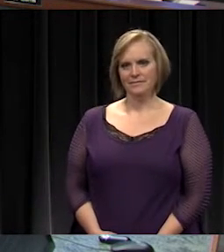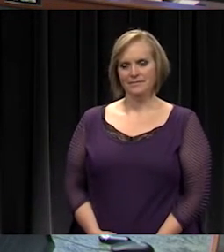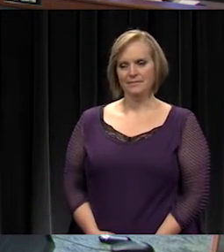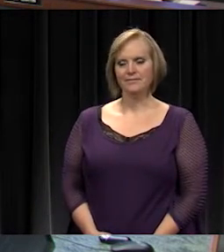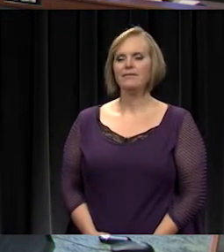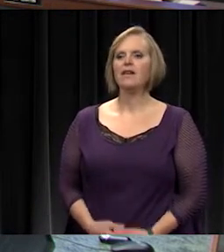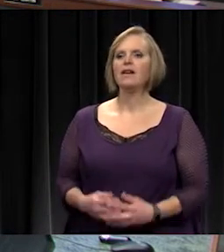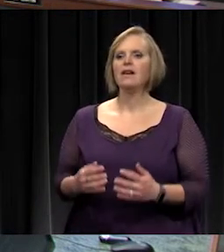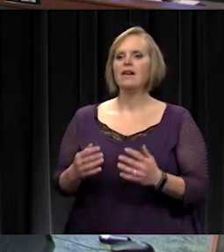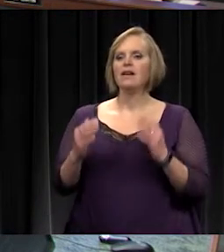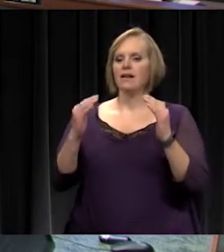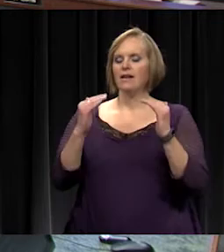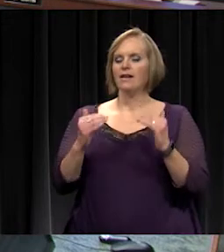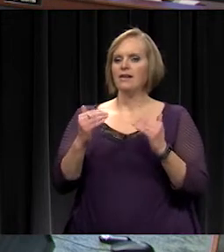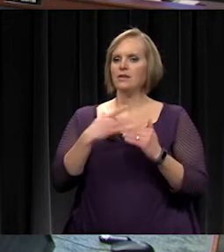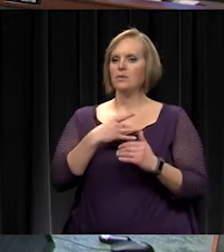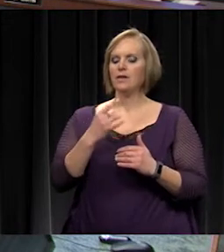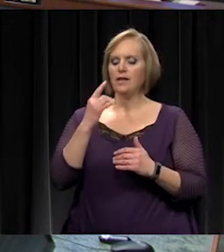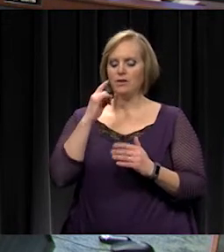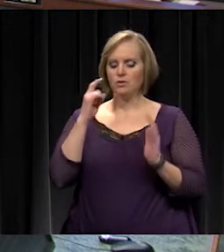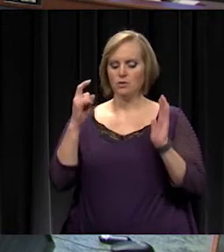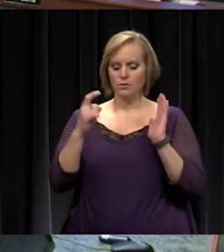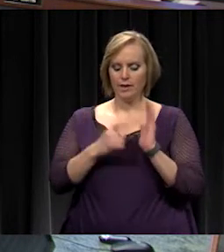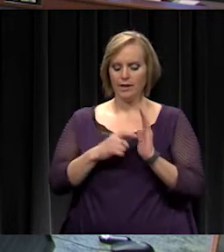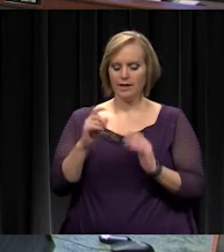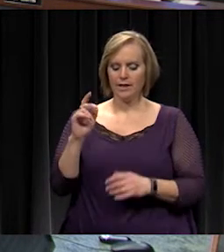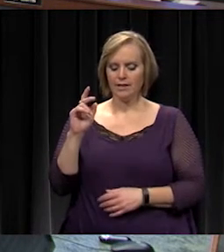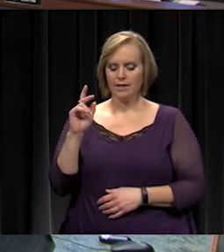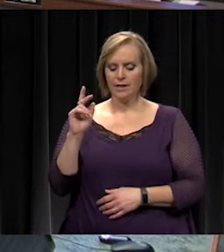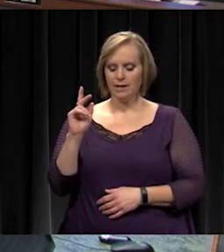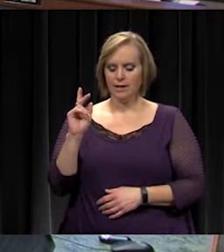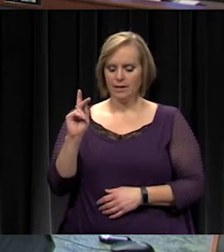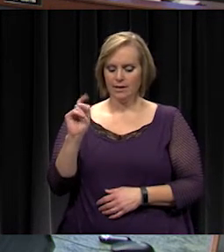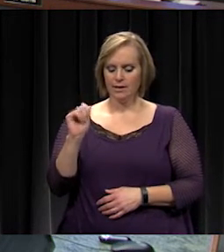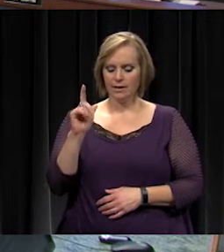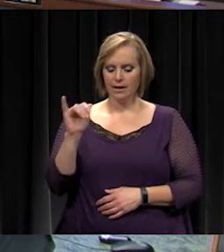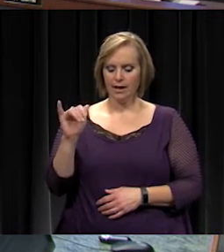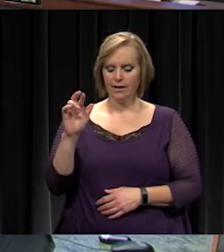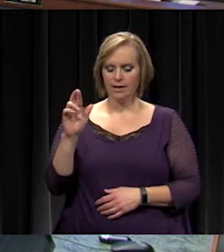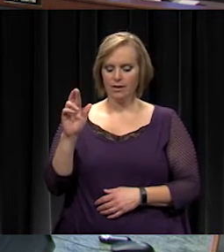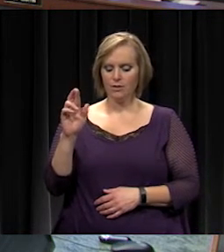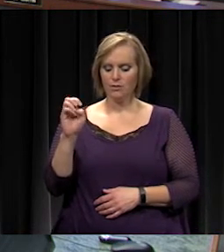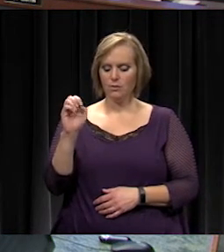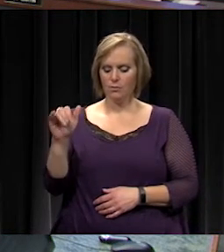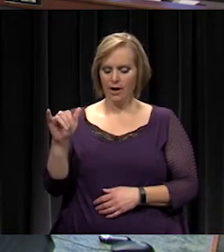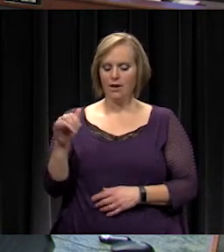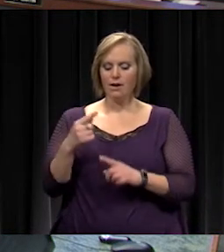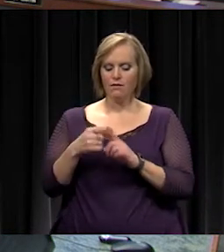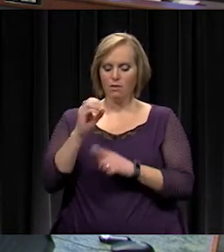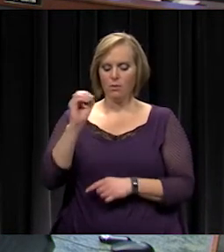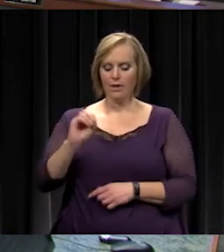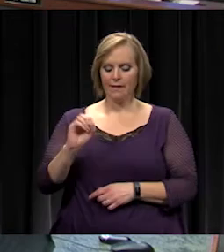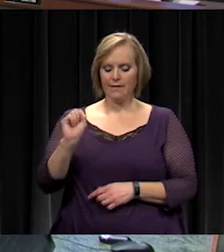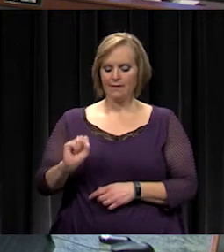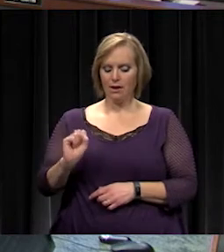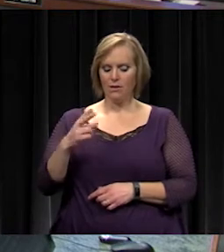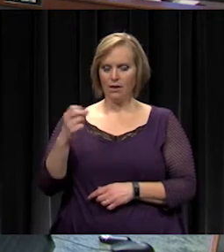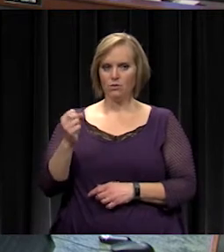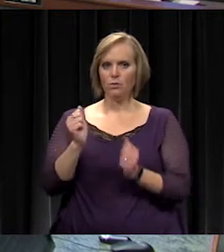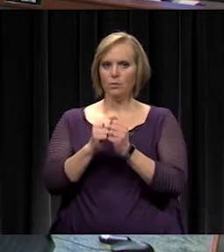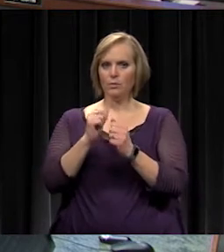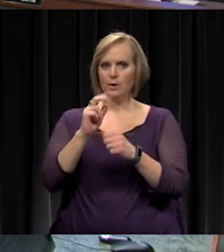Next, we'd like to recognize Callie Ray, a sophomore from Olathe Southern. Callie, you could come forward, along with Principal Phil Clark,